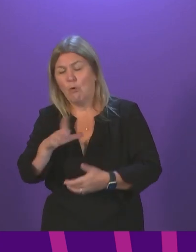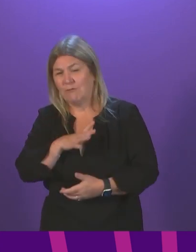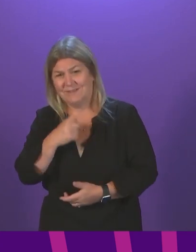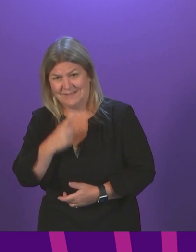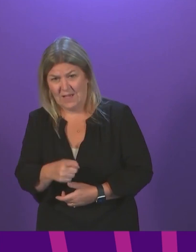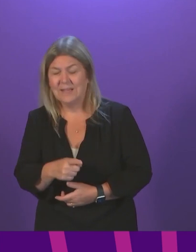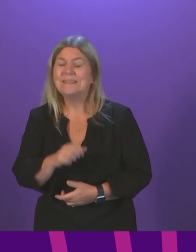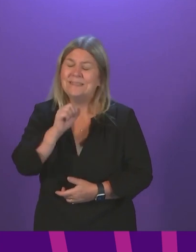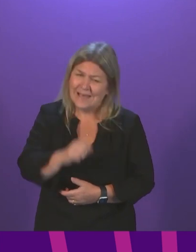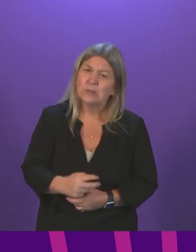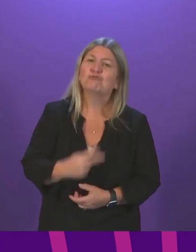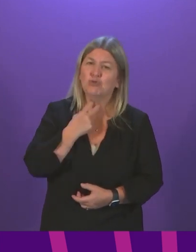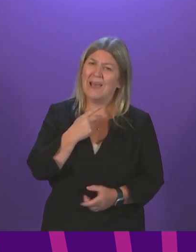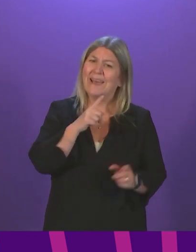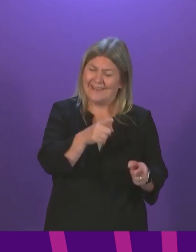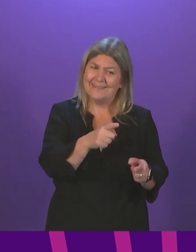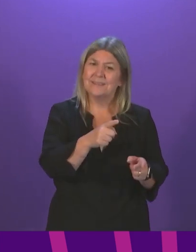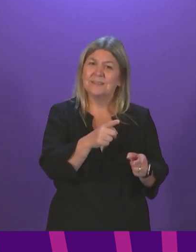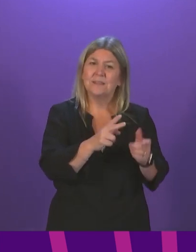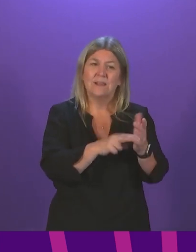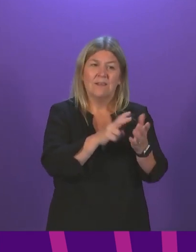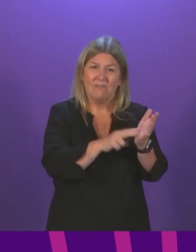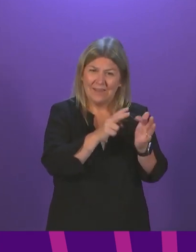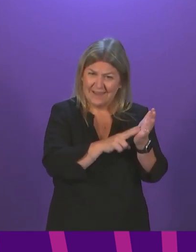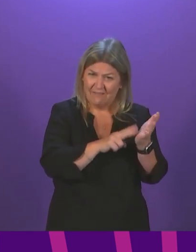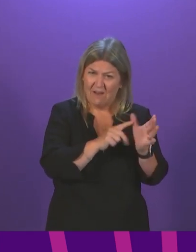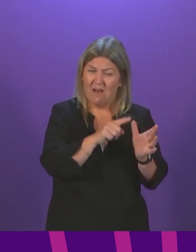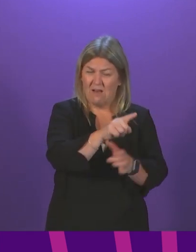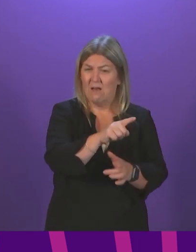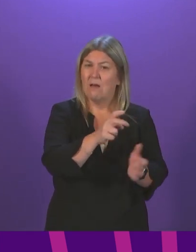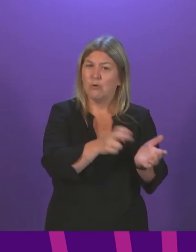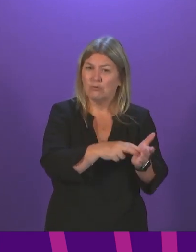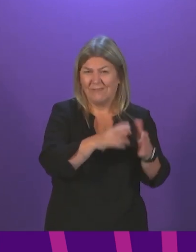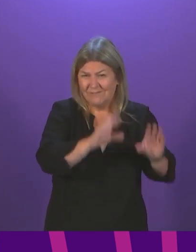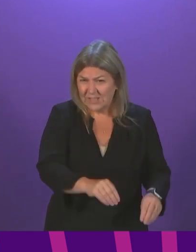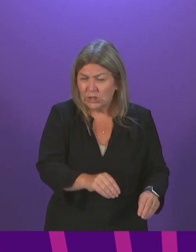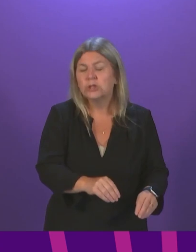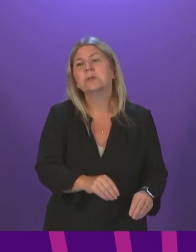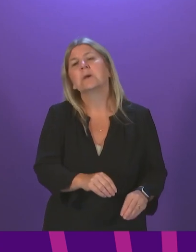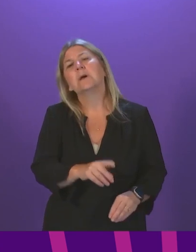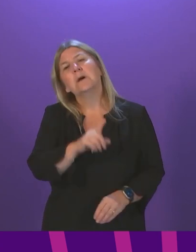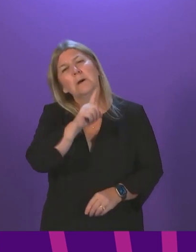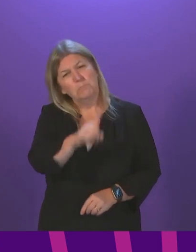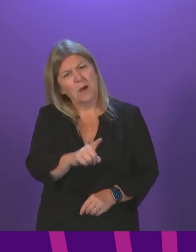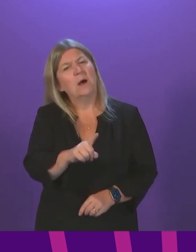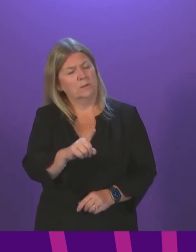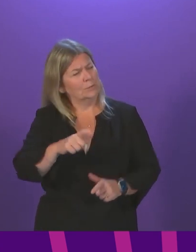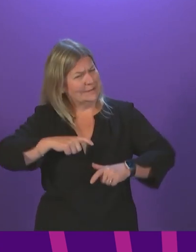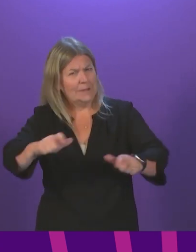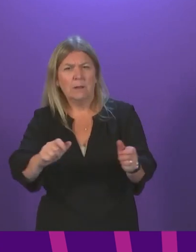regrettable it may be, does not affect our ability to extend the vaccination programme in the ways that we have been talking about today.